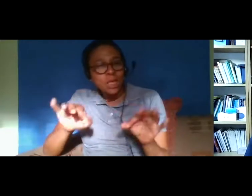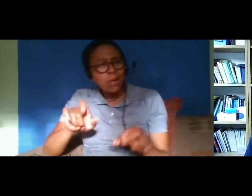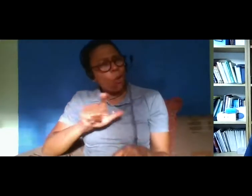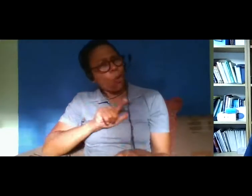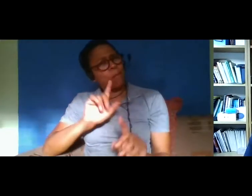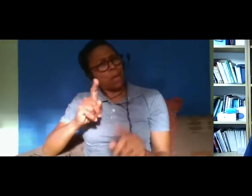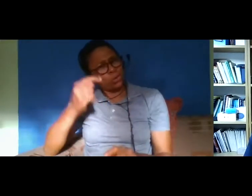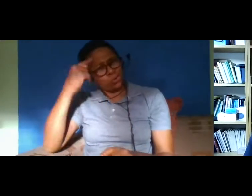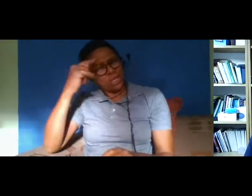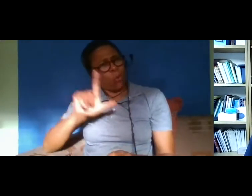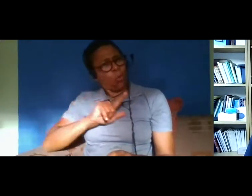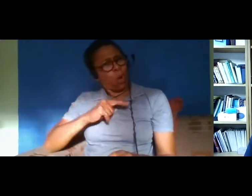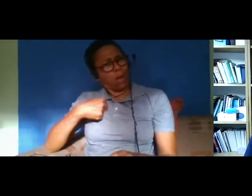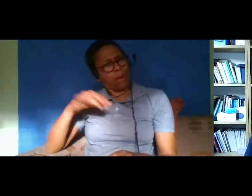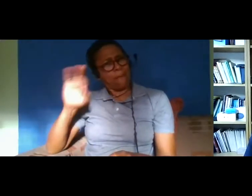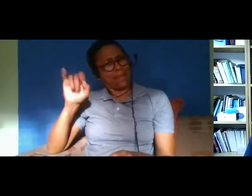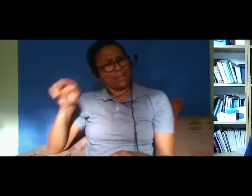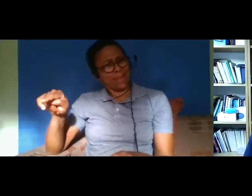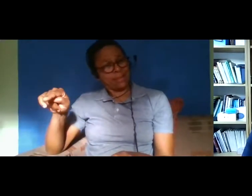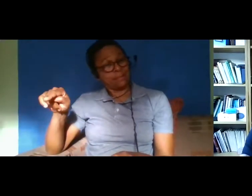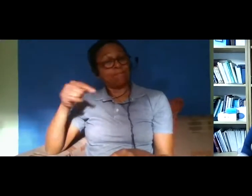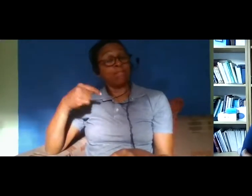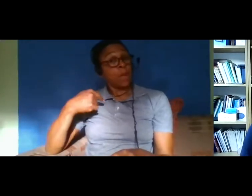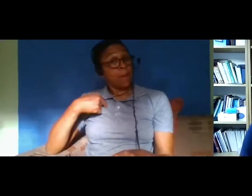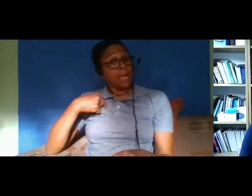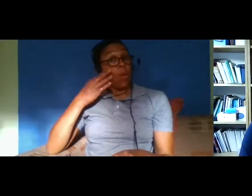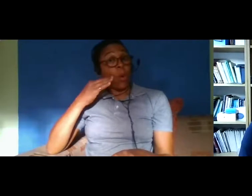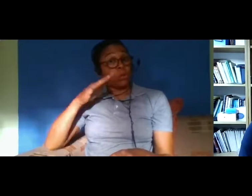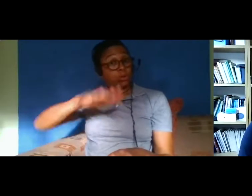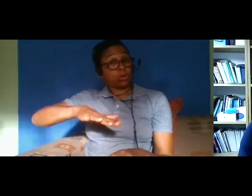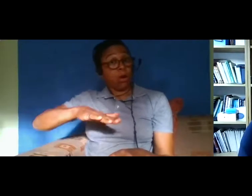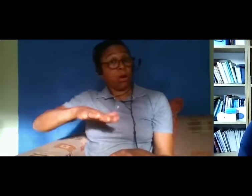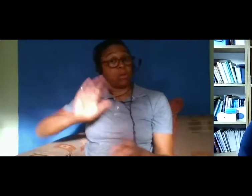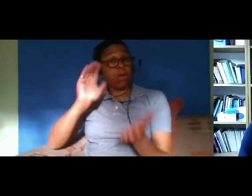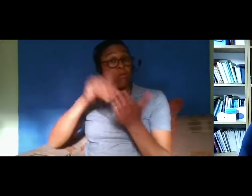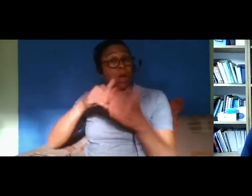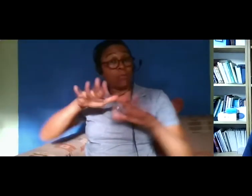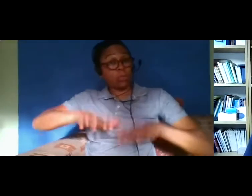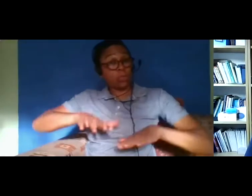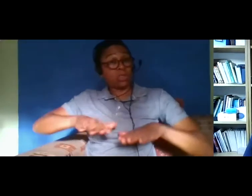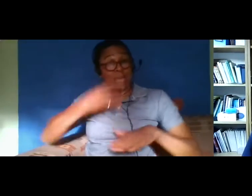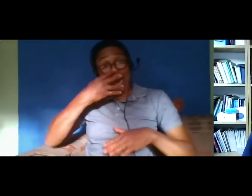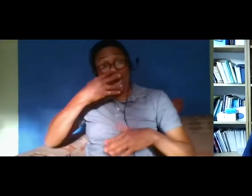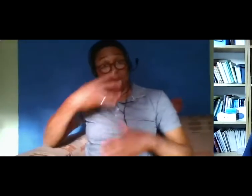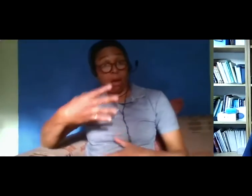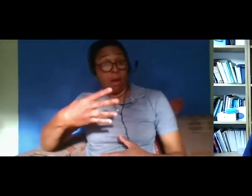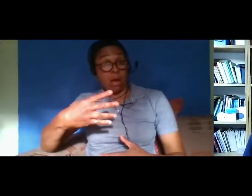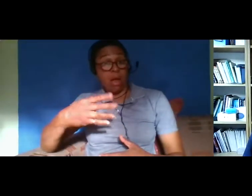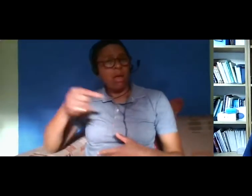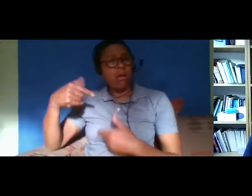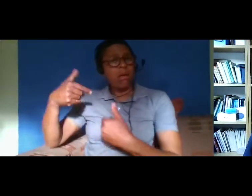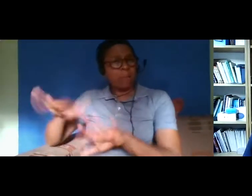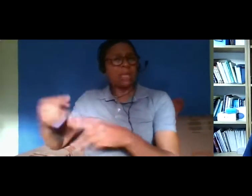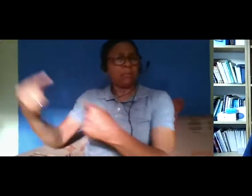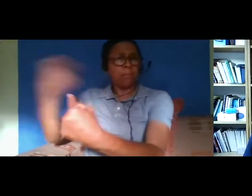that i was bullied mercilessly as a child when i arrived in this country at the age of nine between nine and thirteen